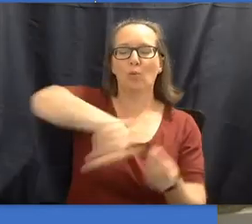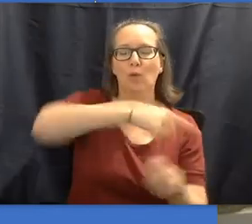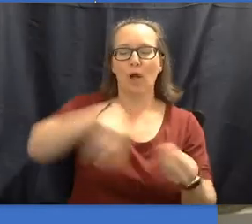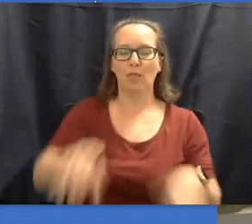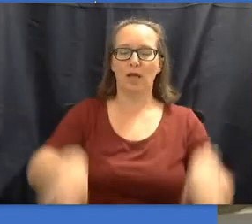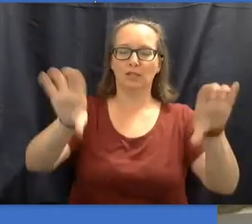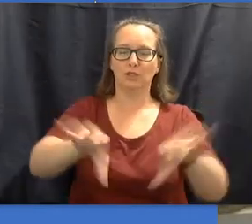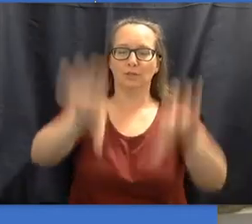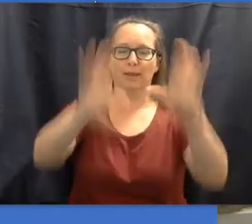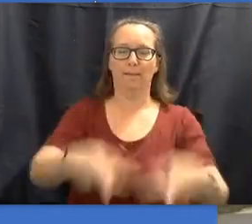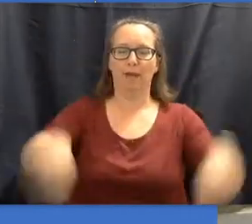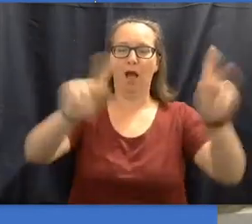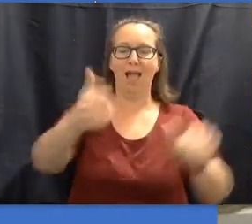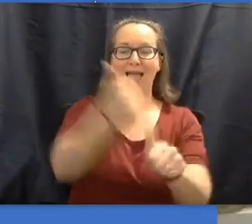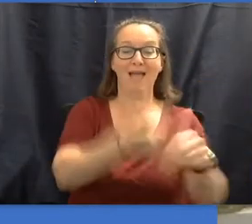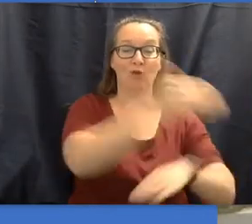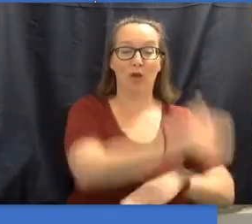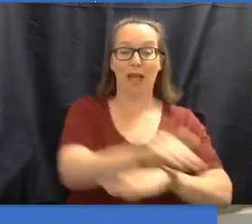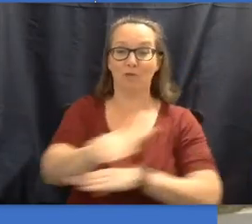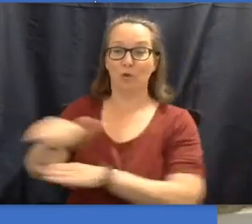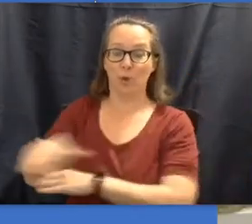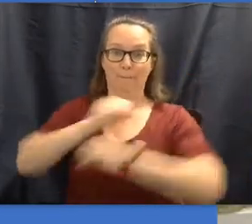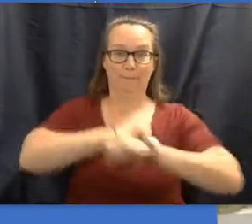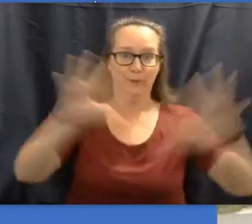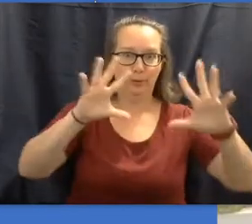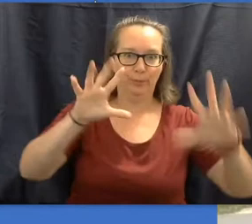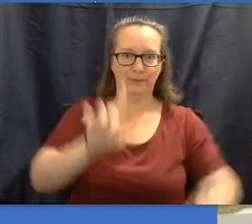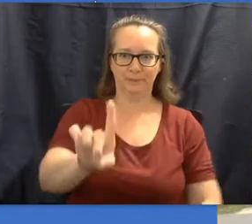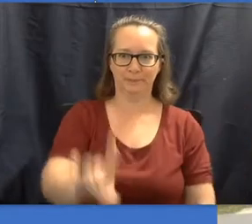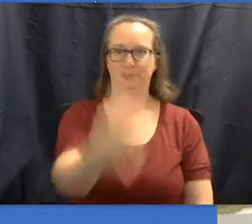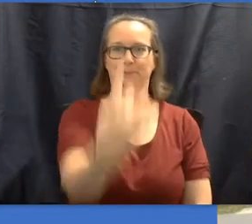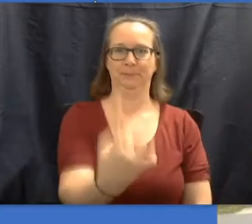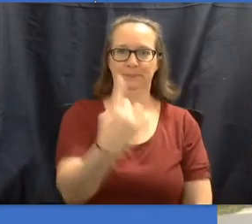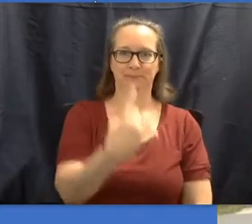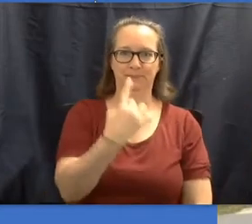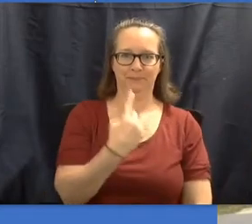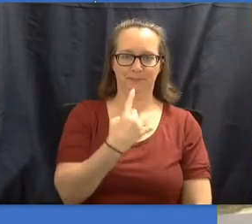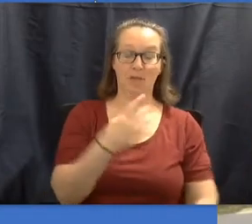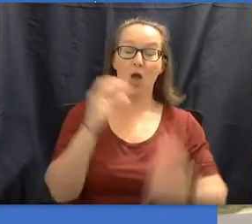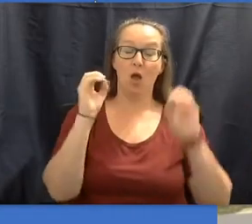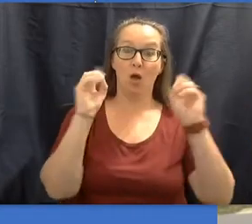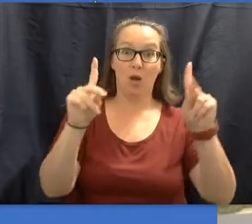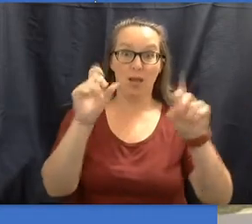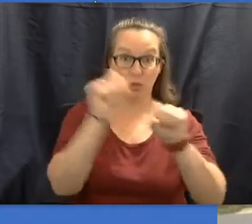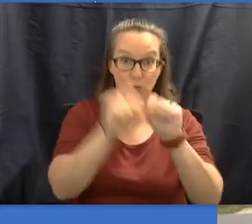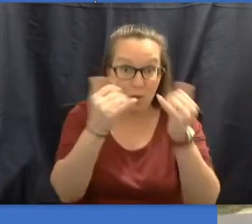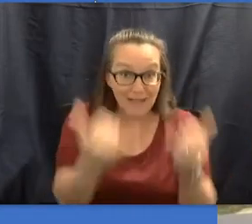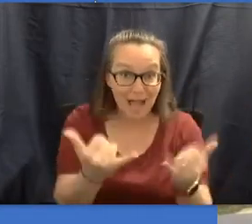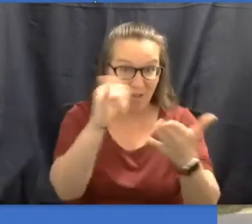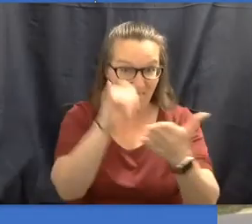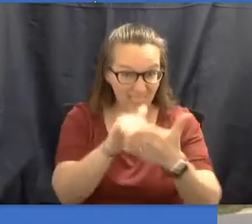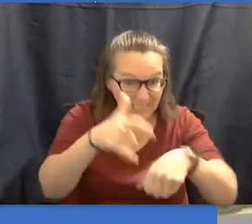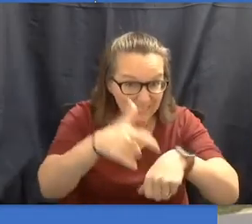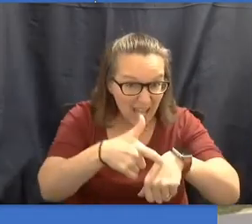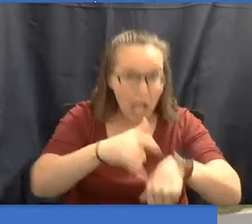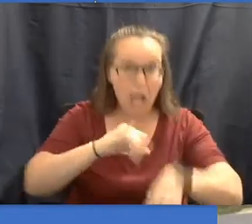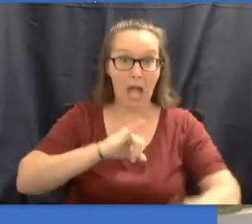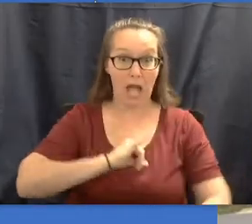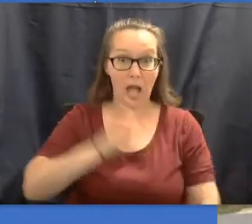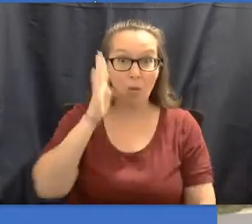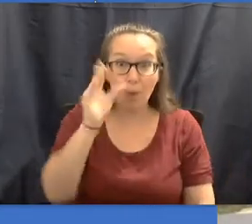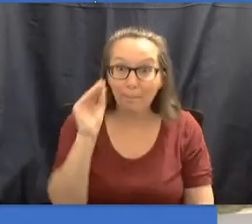every afternoon, boom! Sally go round the moon, afternoon, go